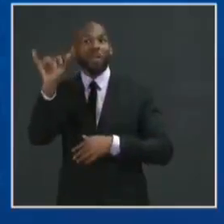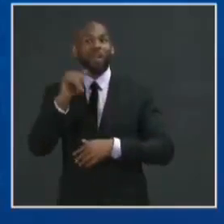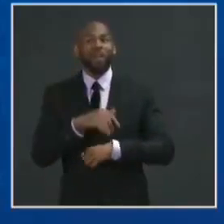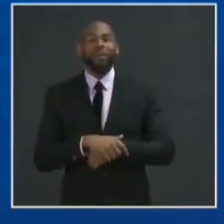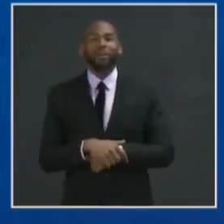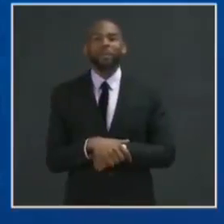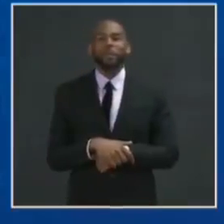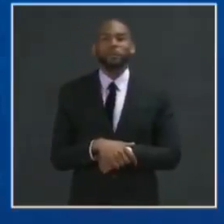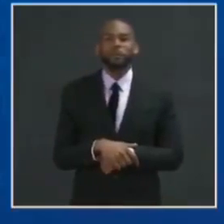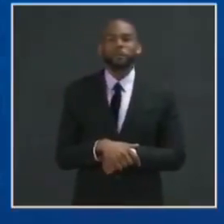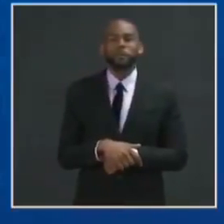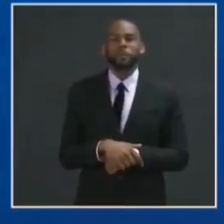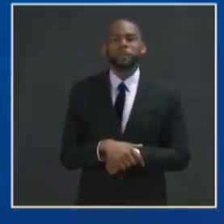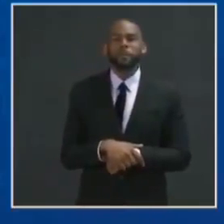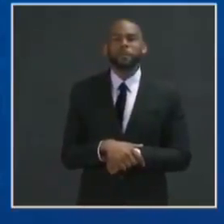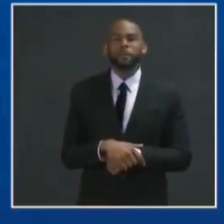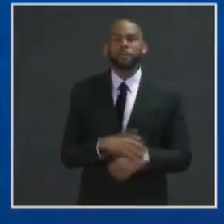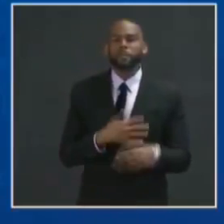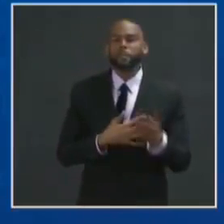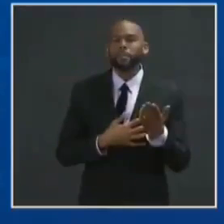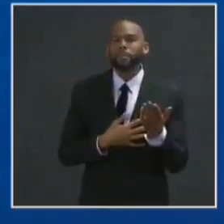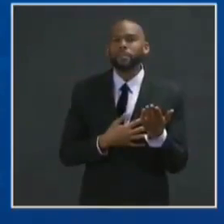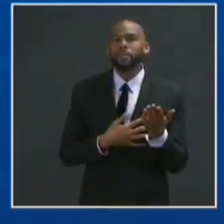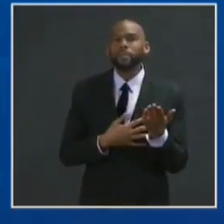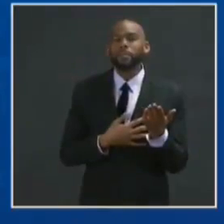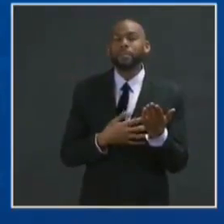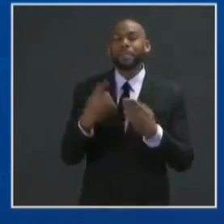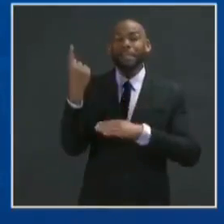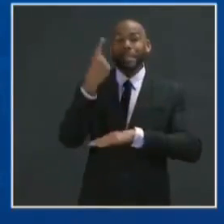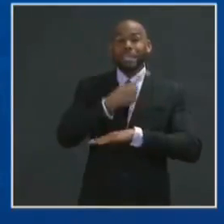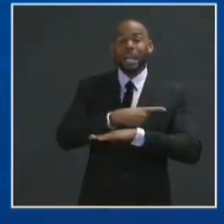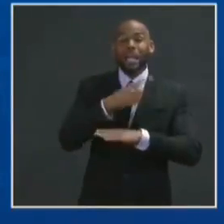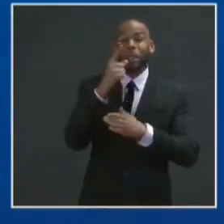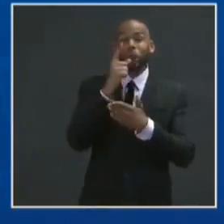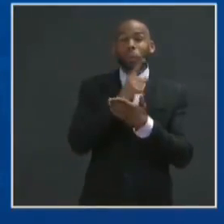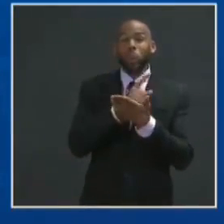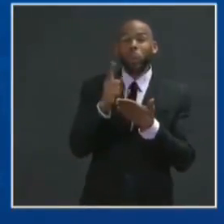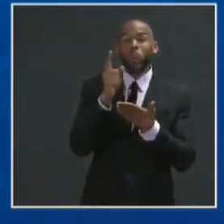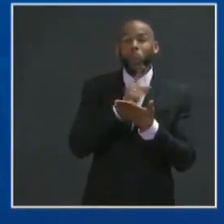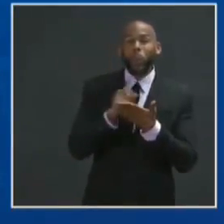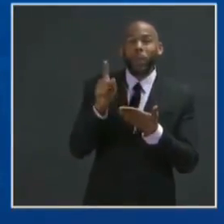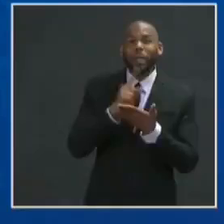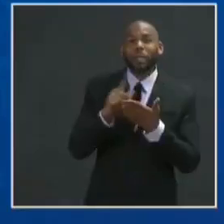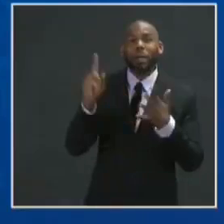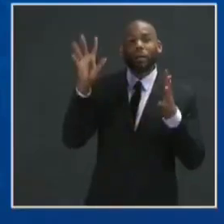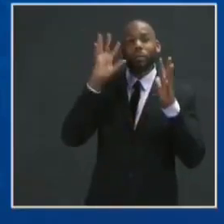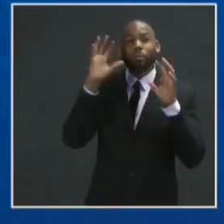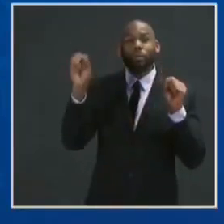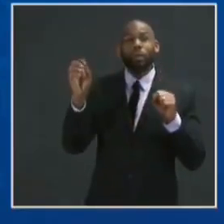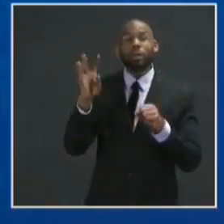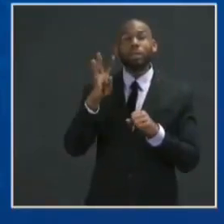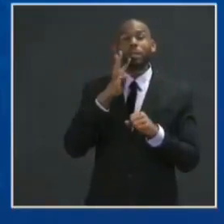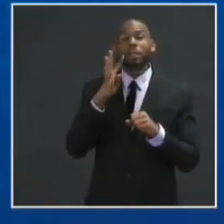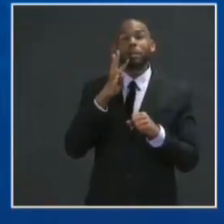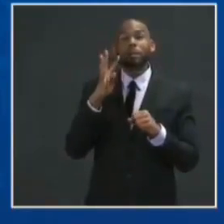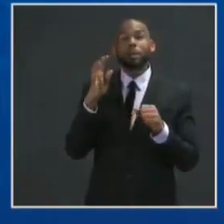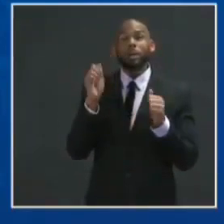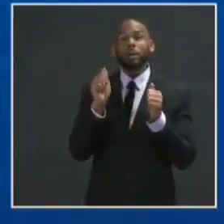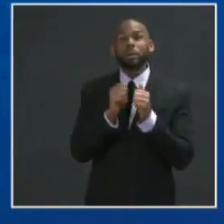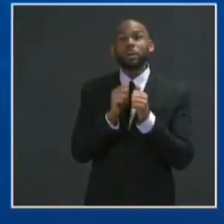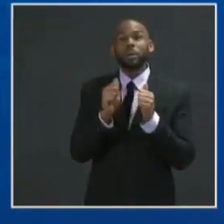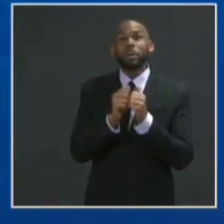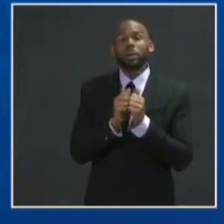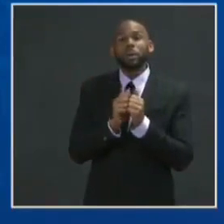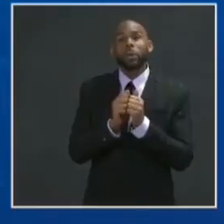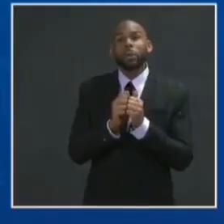Just to follow up on Ann, are you talking about days or weeks as the time frame of the President speaking with Netanyahu? I don't have